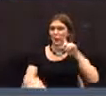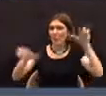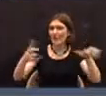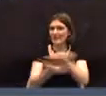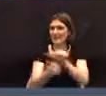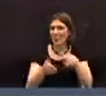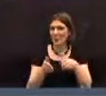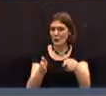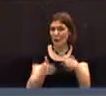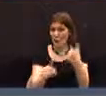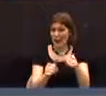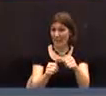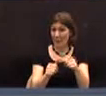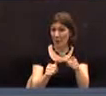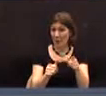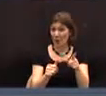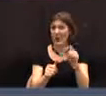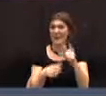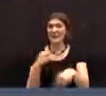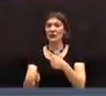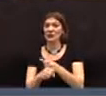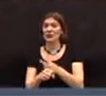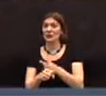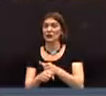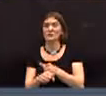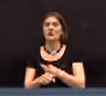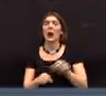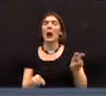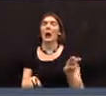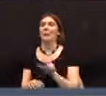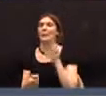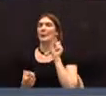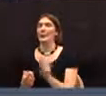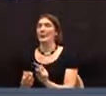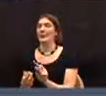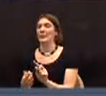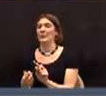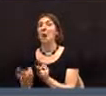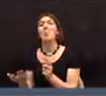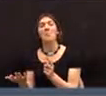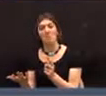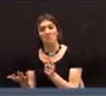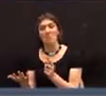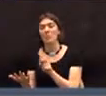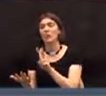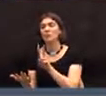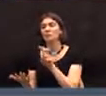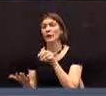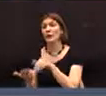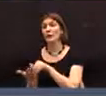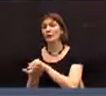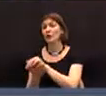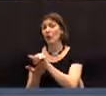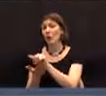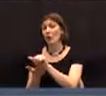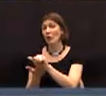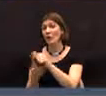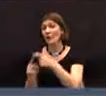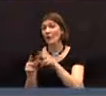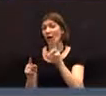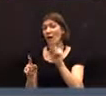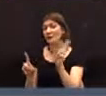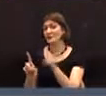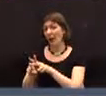the savings account last year. This year we're transferring less money from the savings account. It's the $200,000 from the